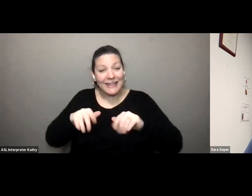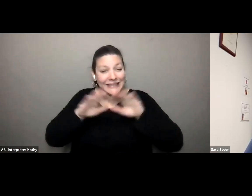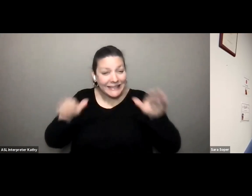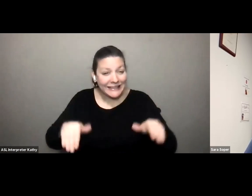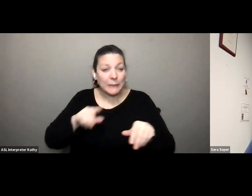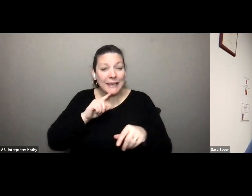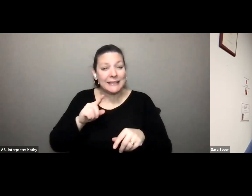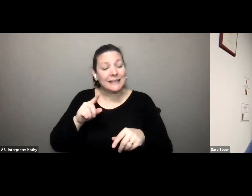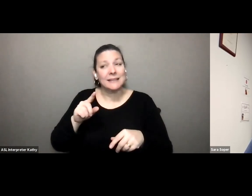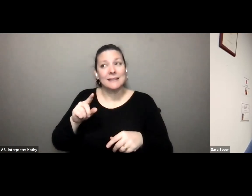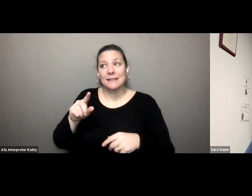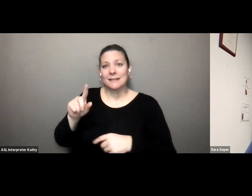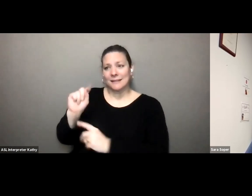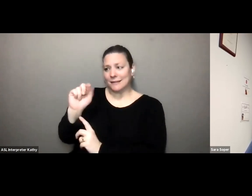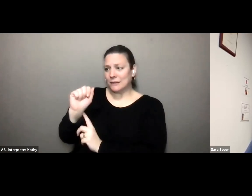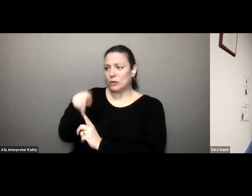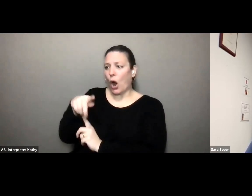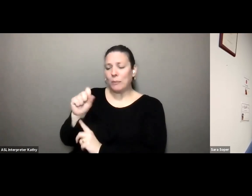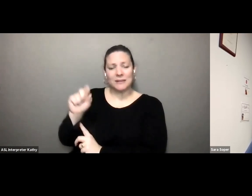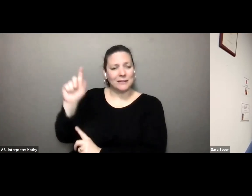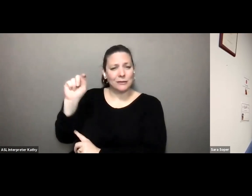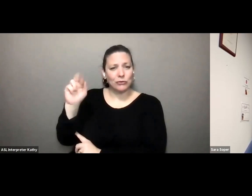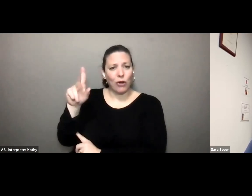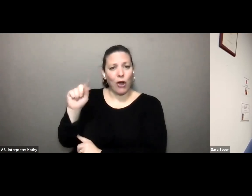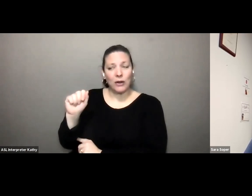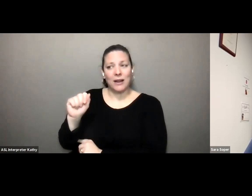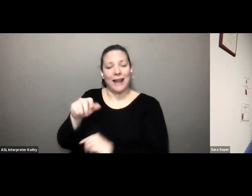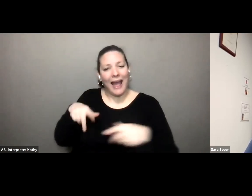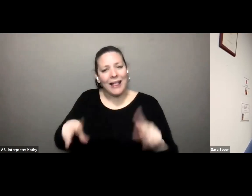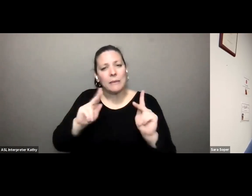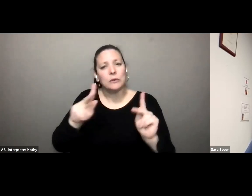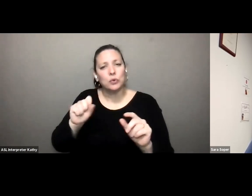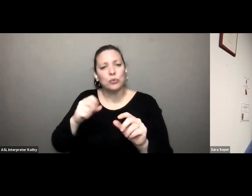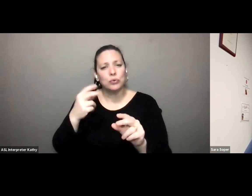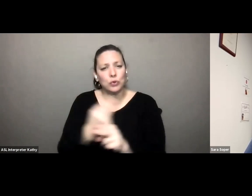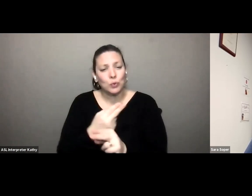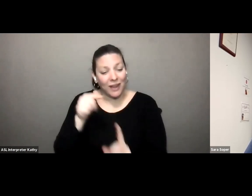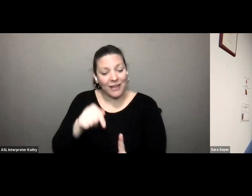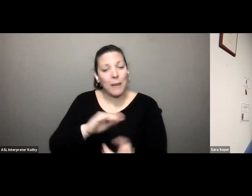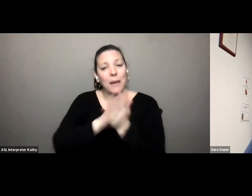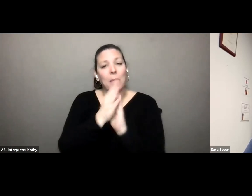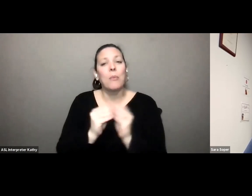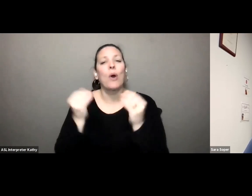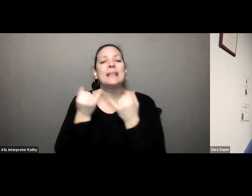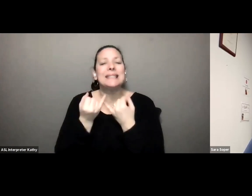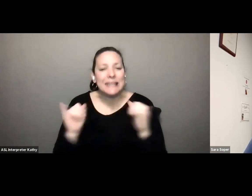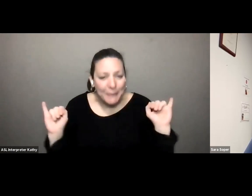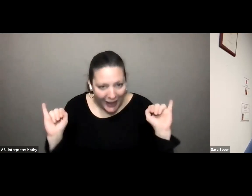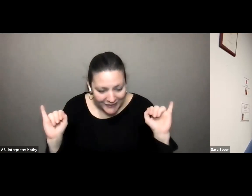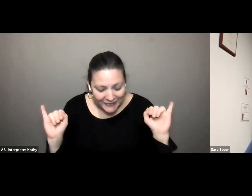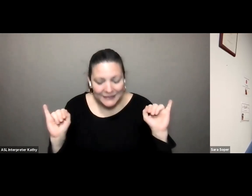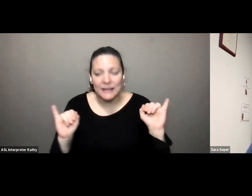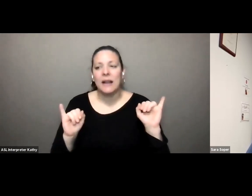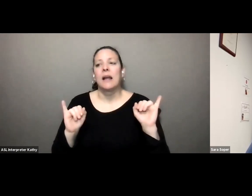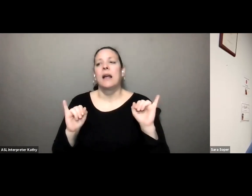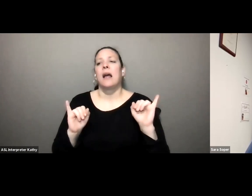tarps that um people can utilize to be more independent more yeah more independent and to